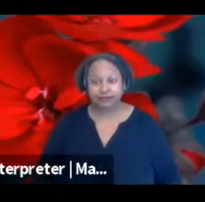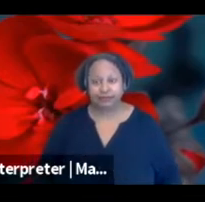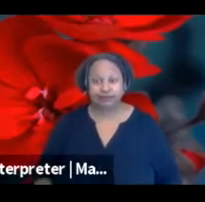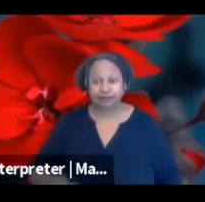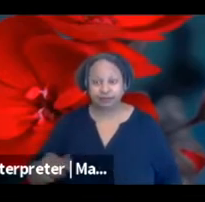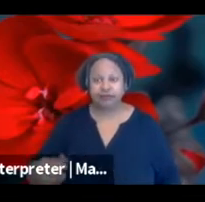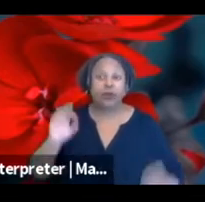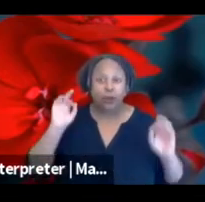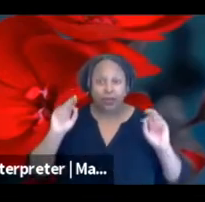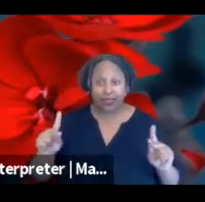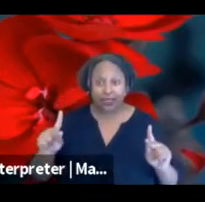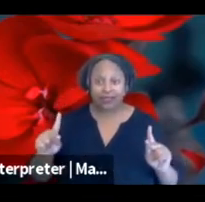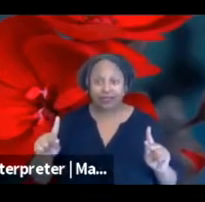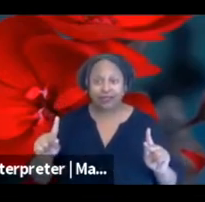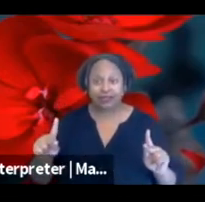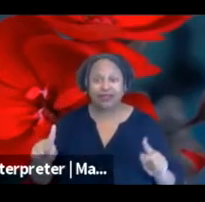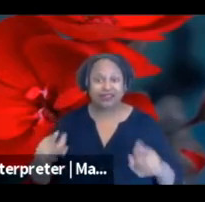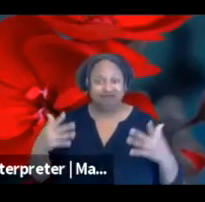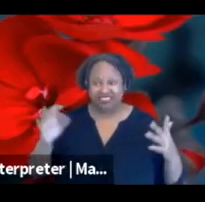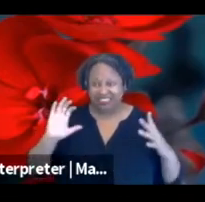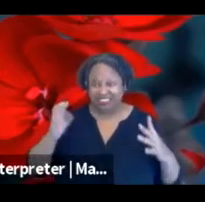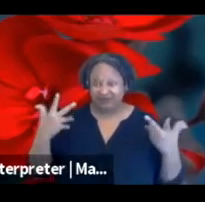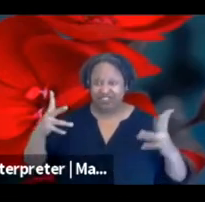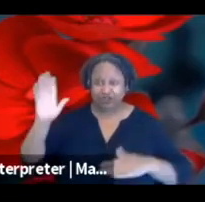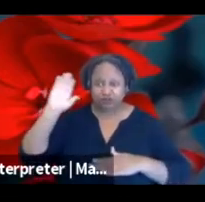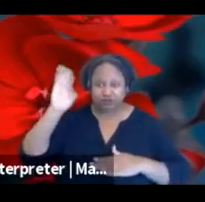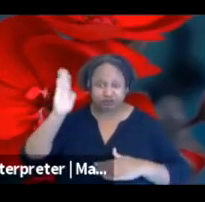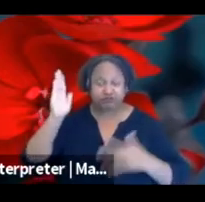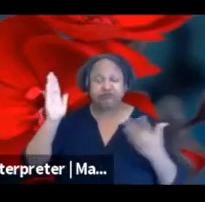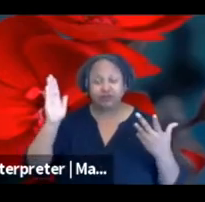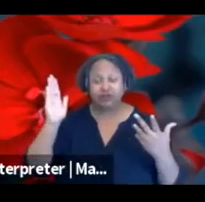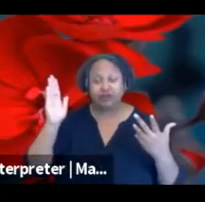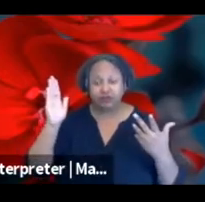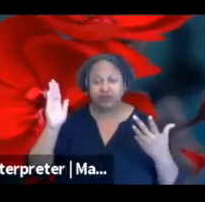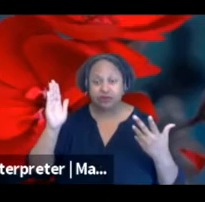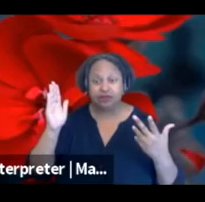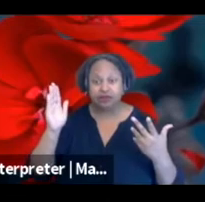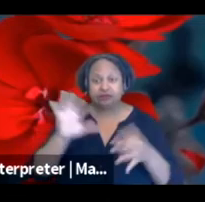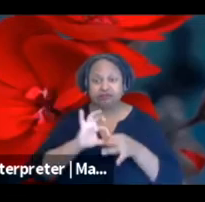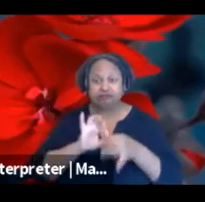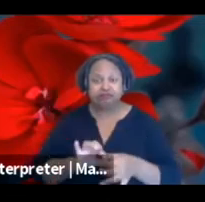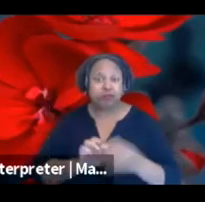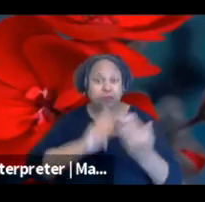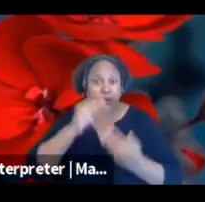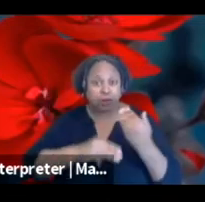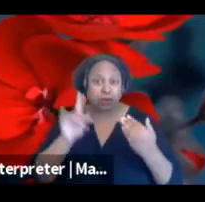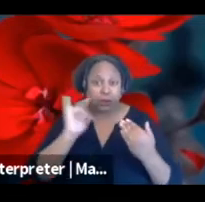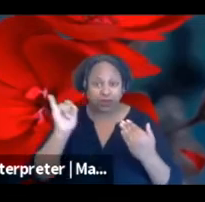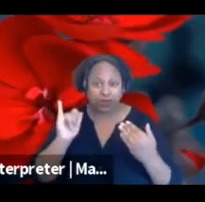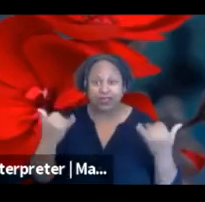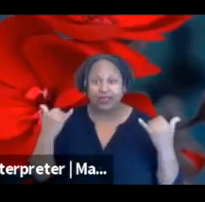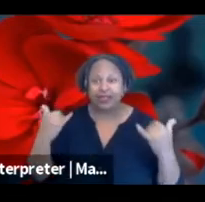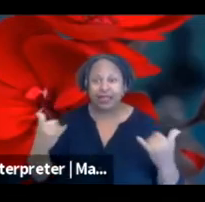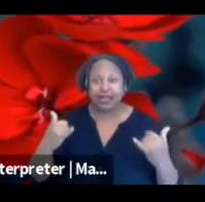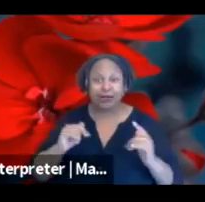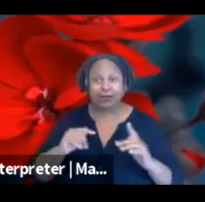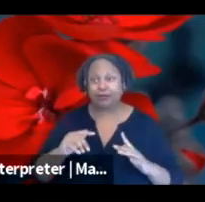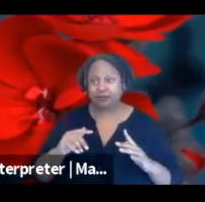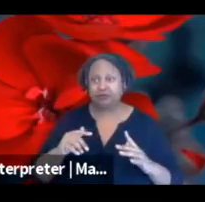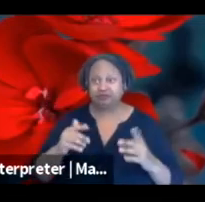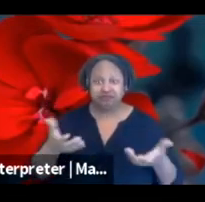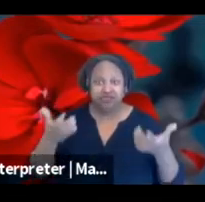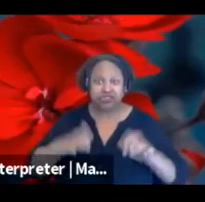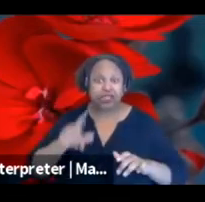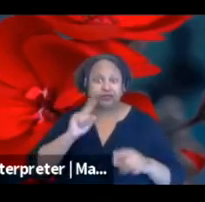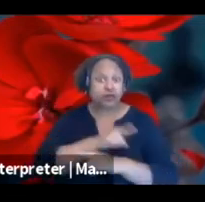Okay, so that pretty much concludes the presentation about the program. So this is the part of this session